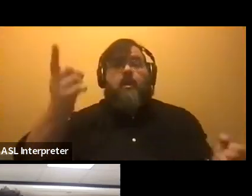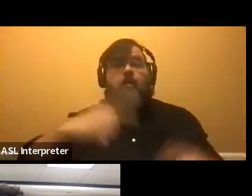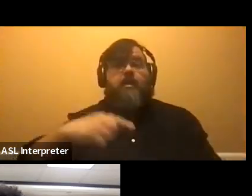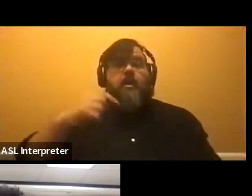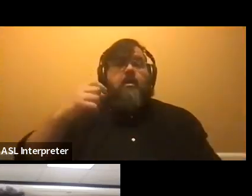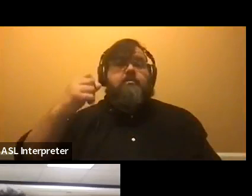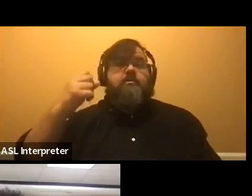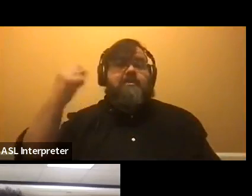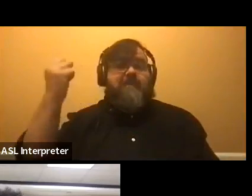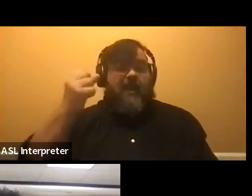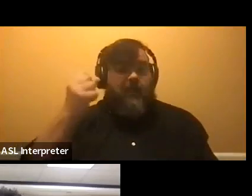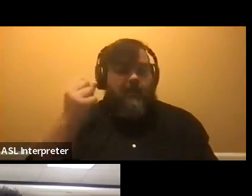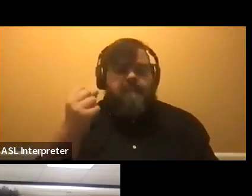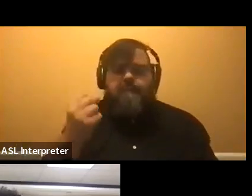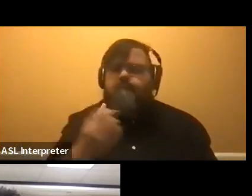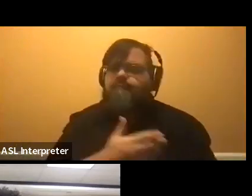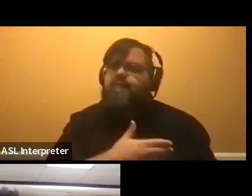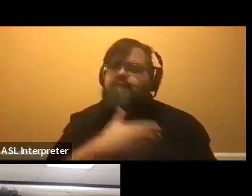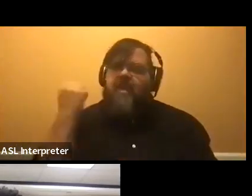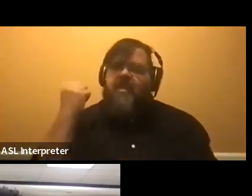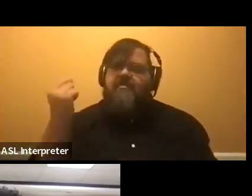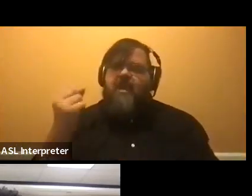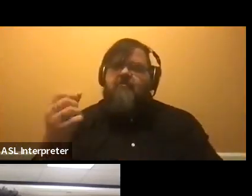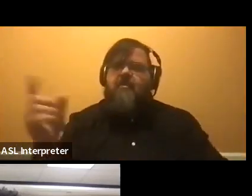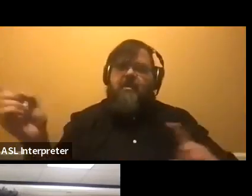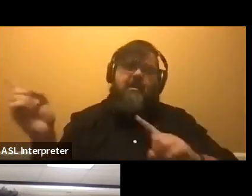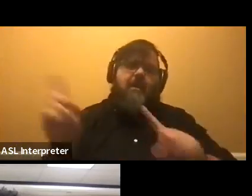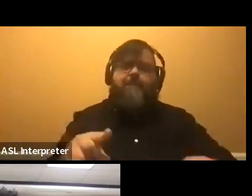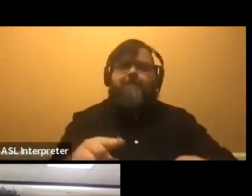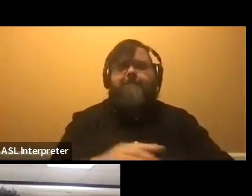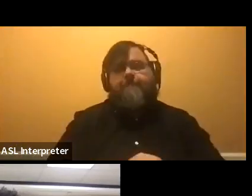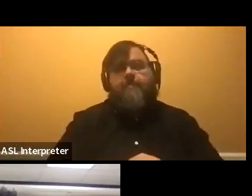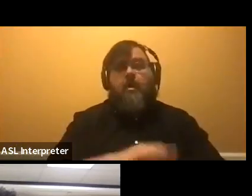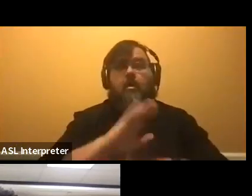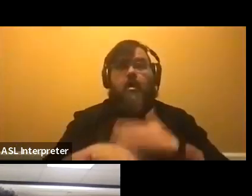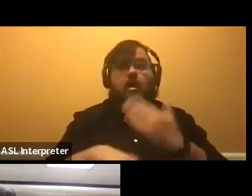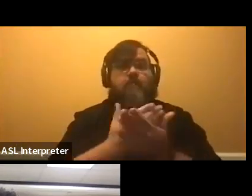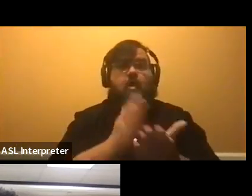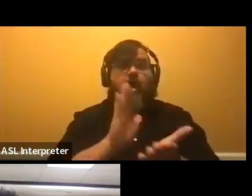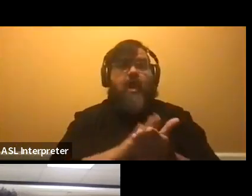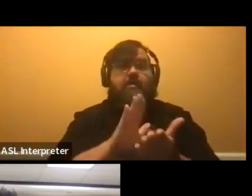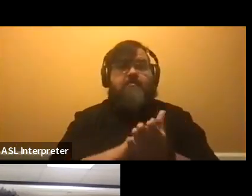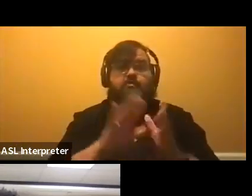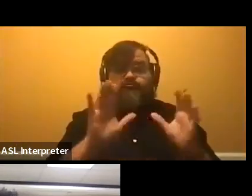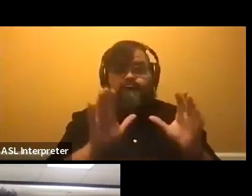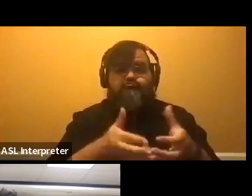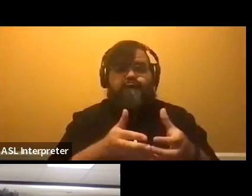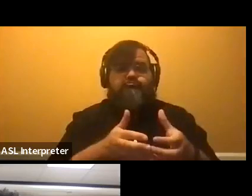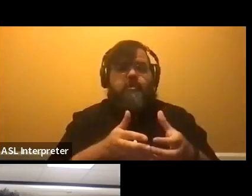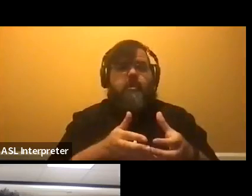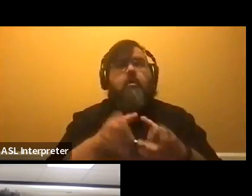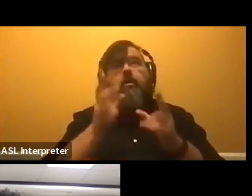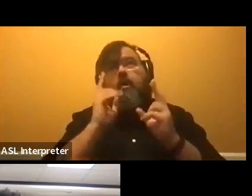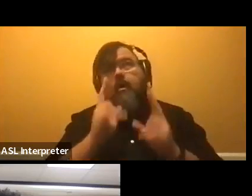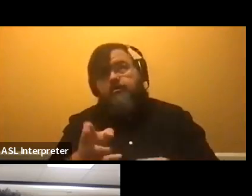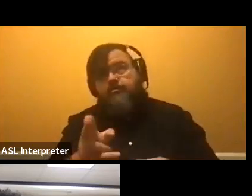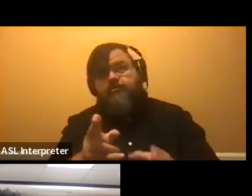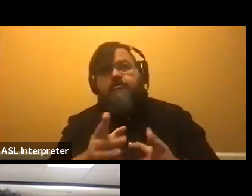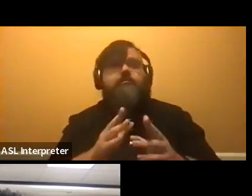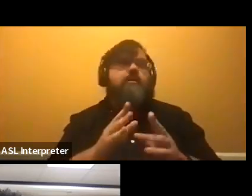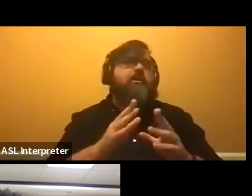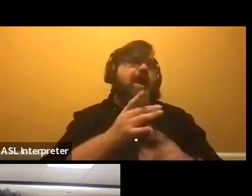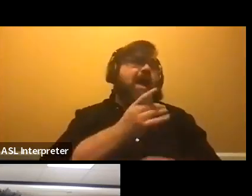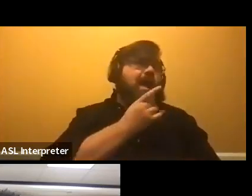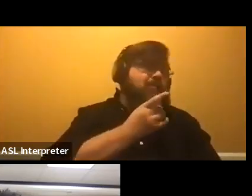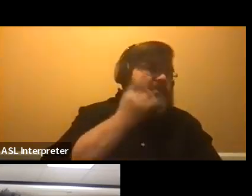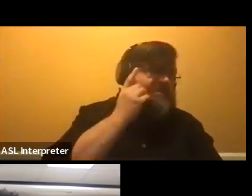the best Saturday to come. Um, we will have all of our academic units on campus. Honors will be there. Housing. We have tours